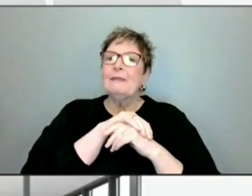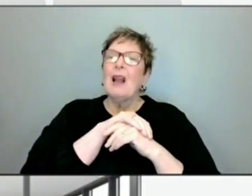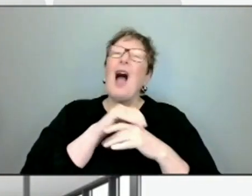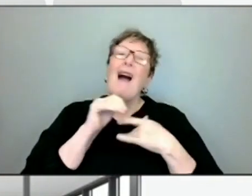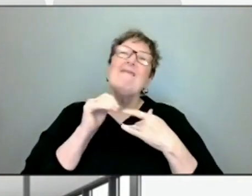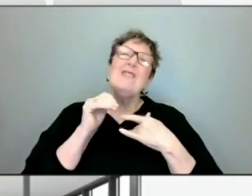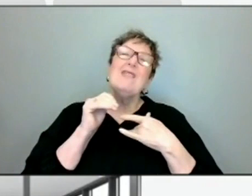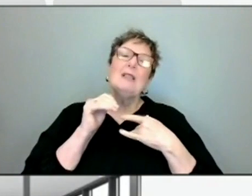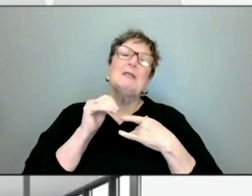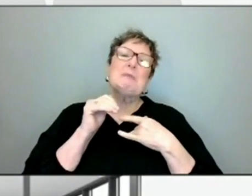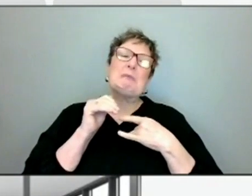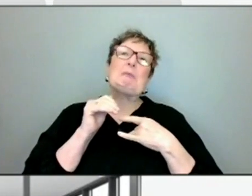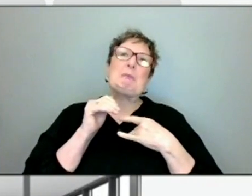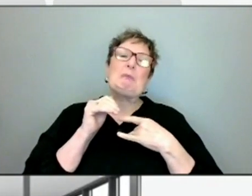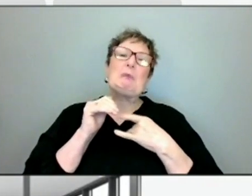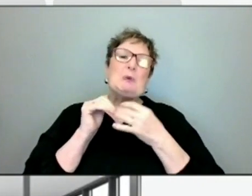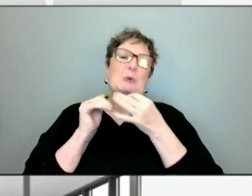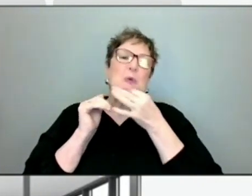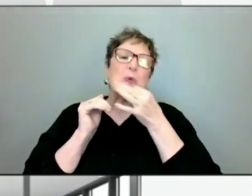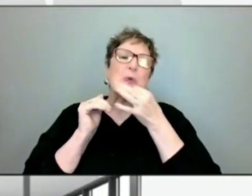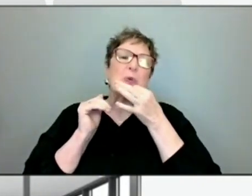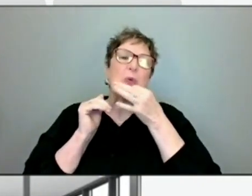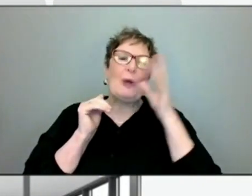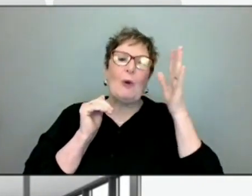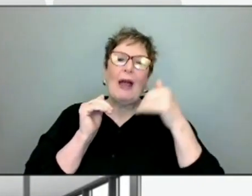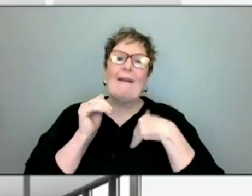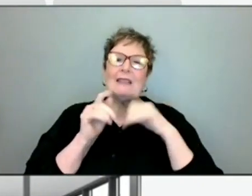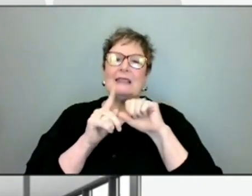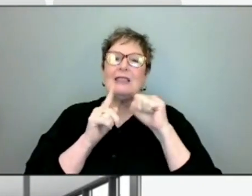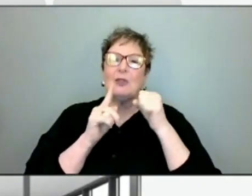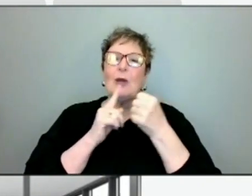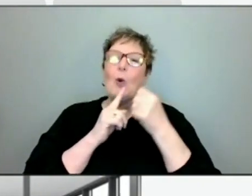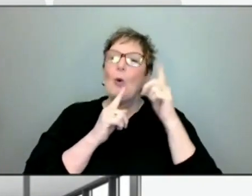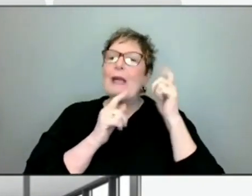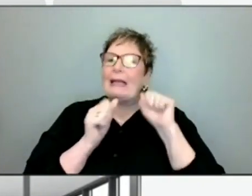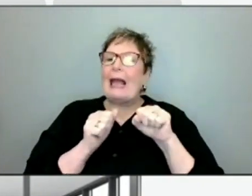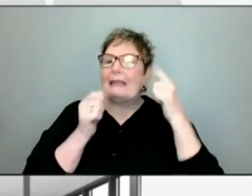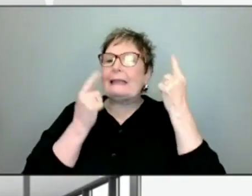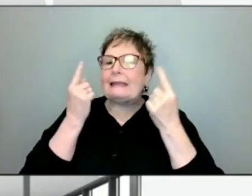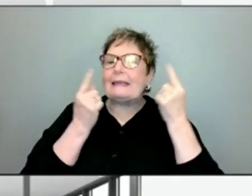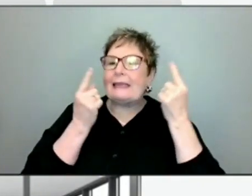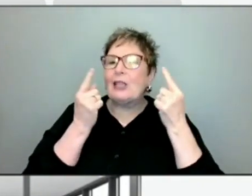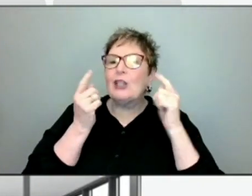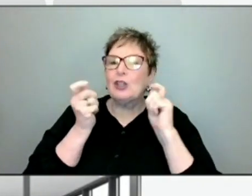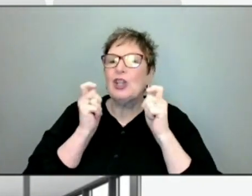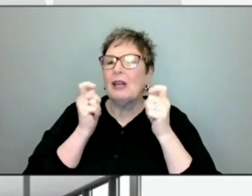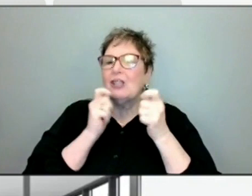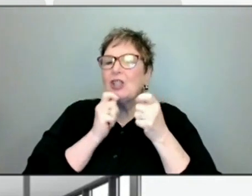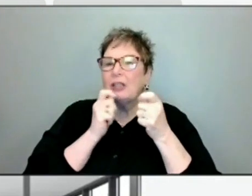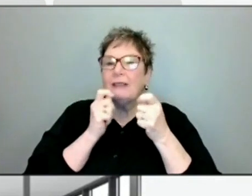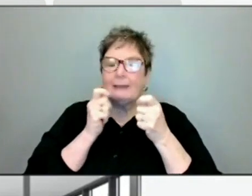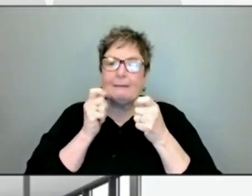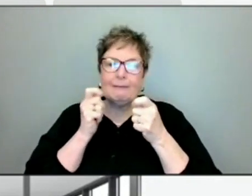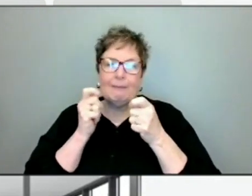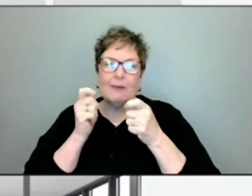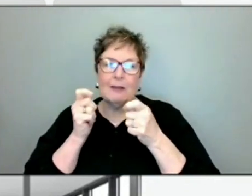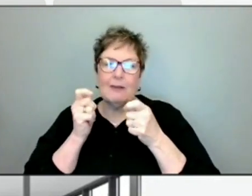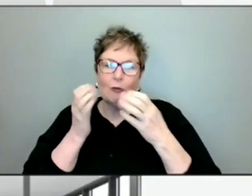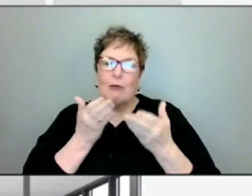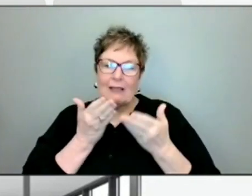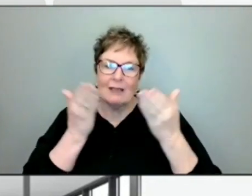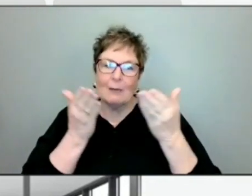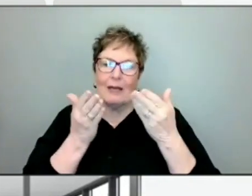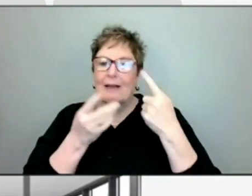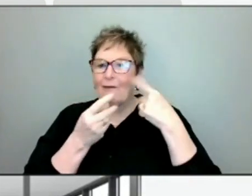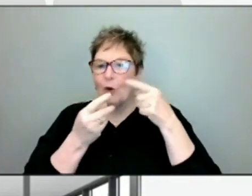we will be in a situation where we can reconsider and look at what we recommend for masking.